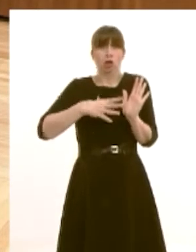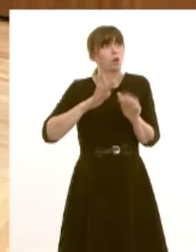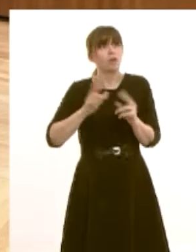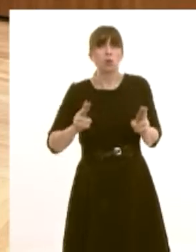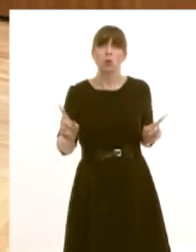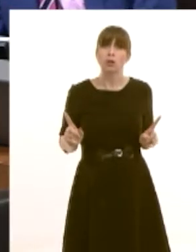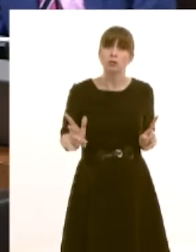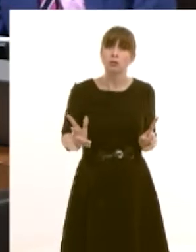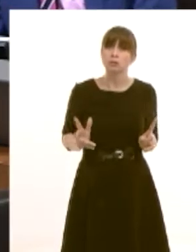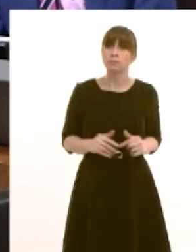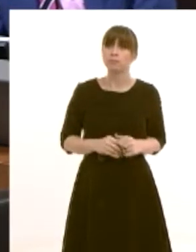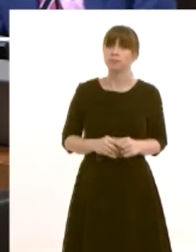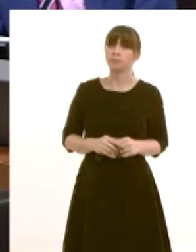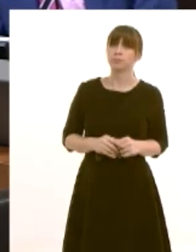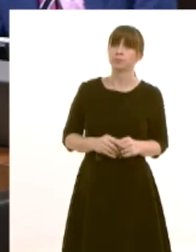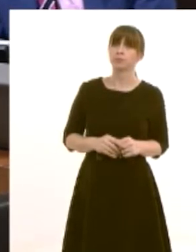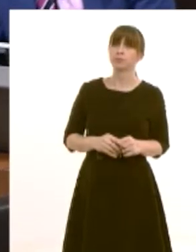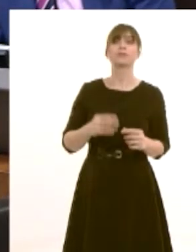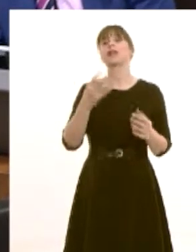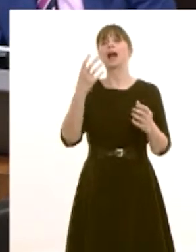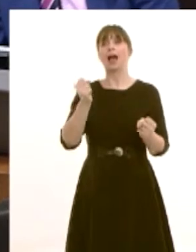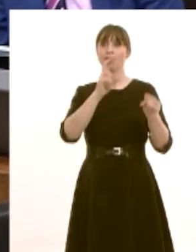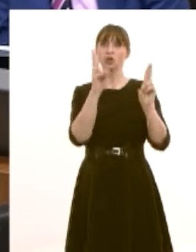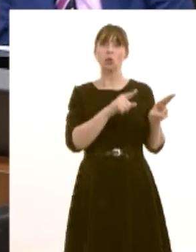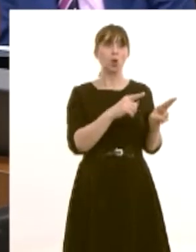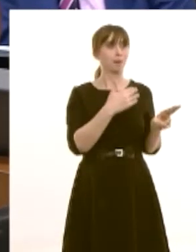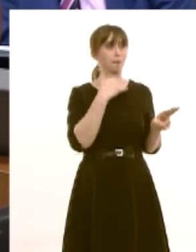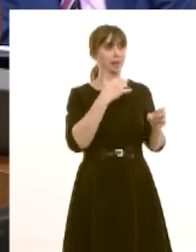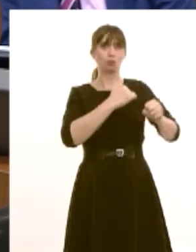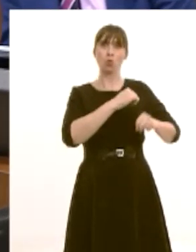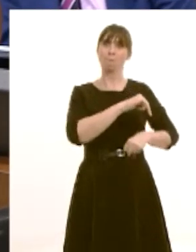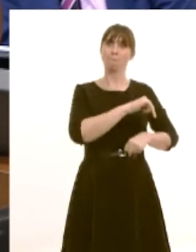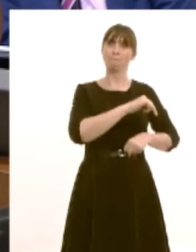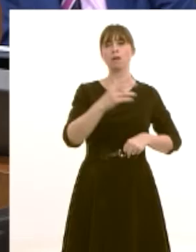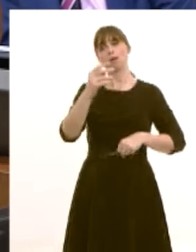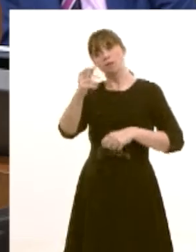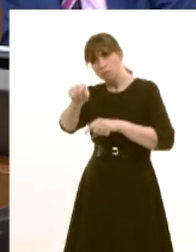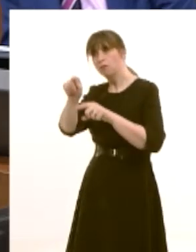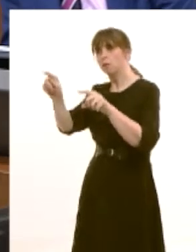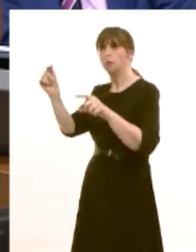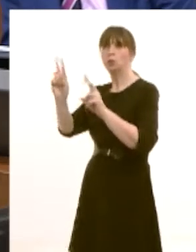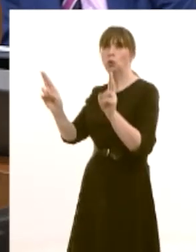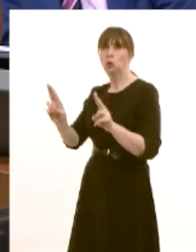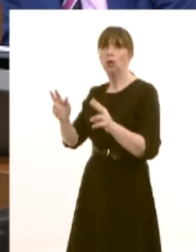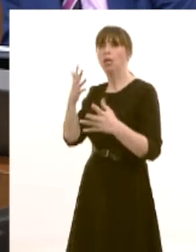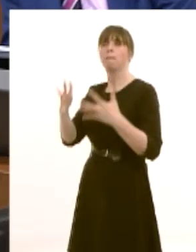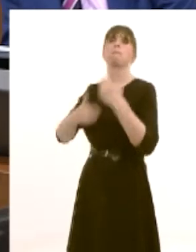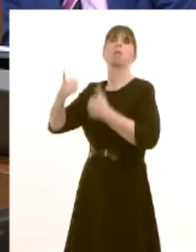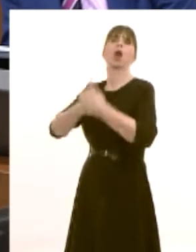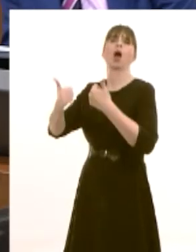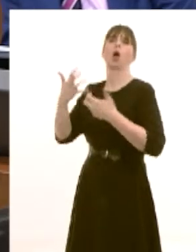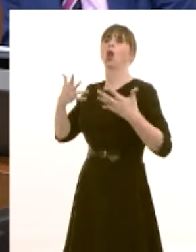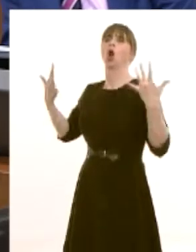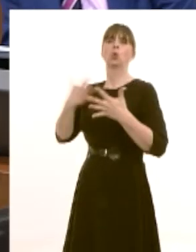are other schools where there are surpluses but of course inevitably there are some schools that will be seen as more popular than